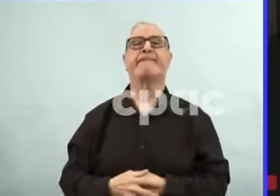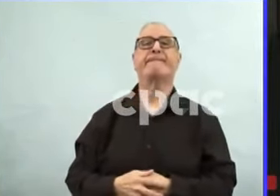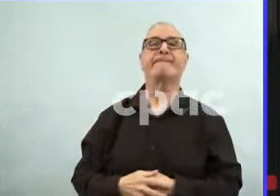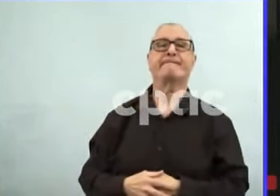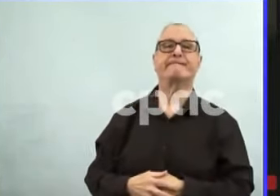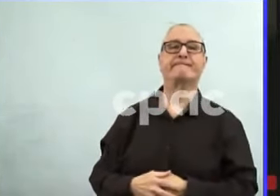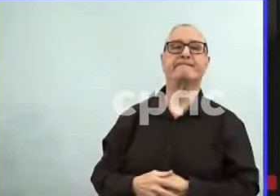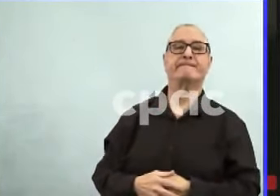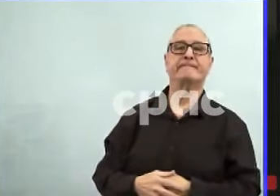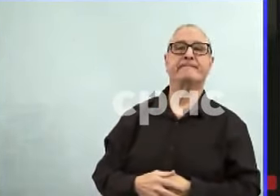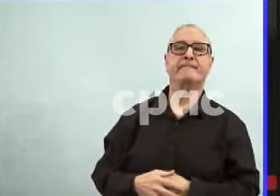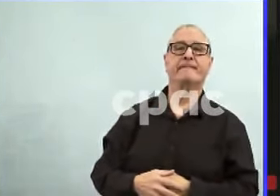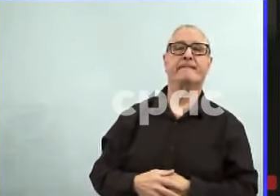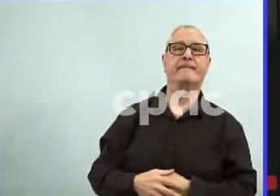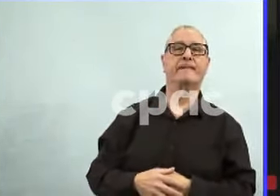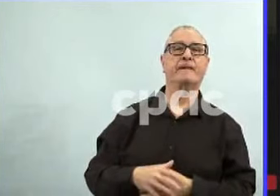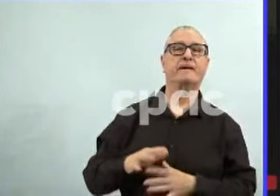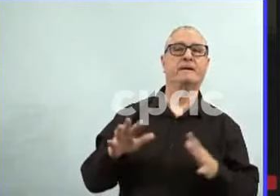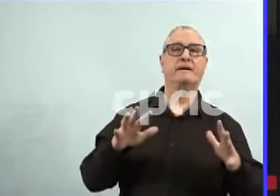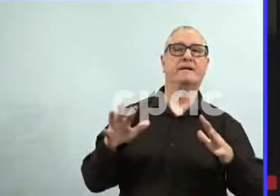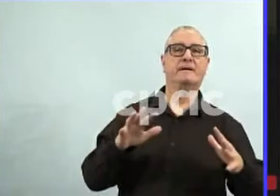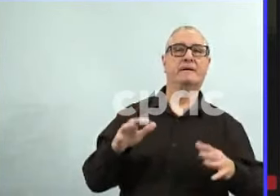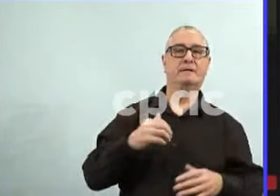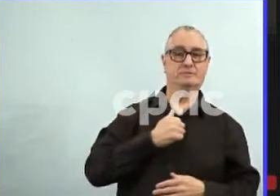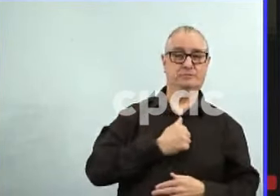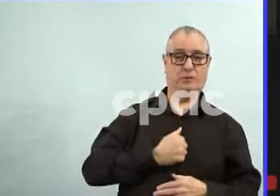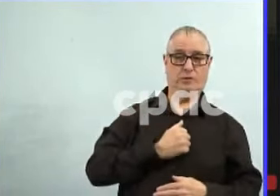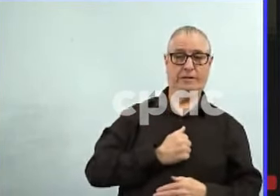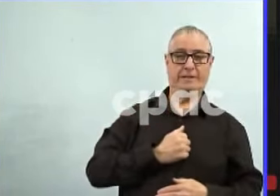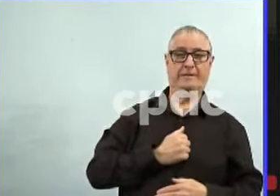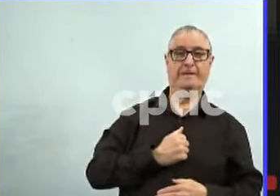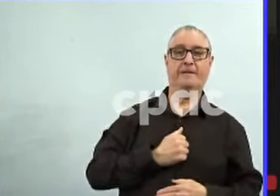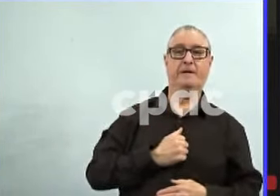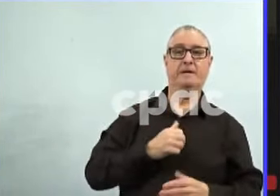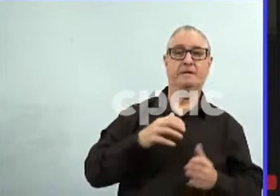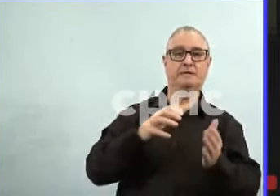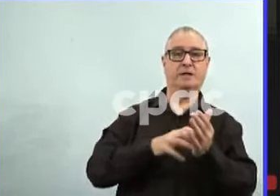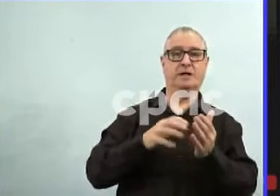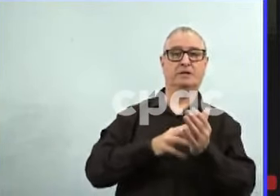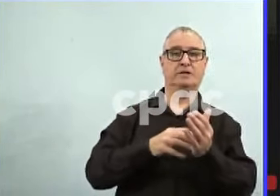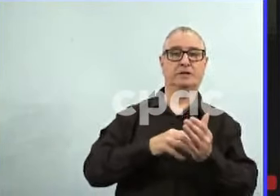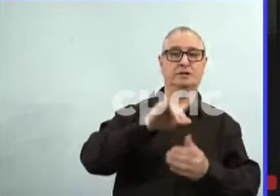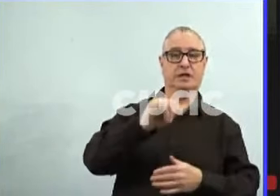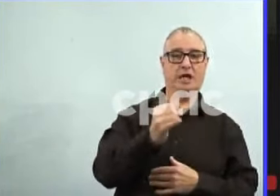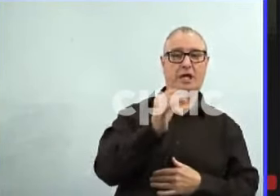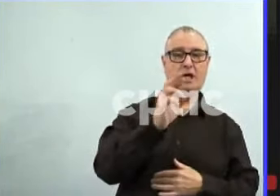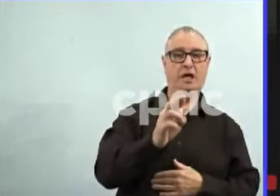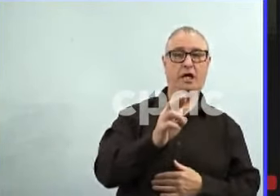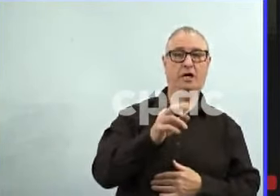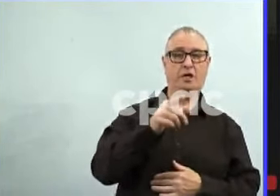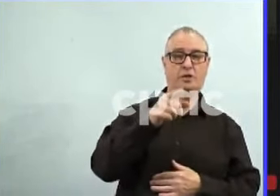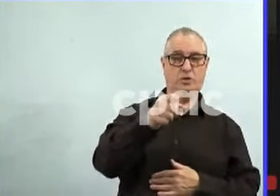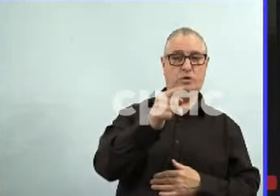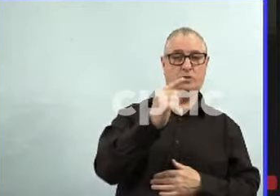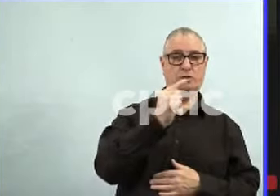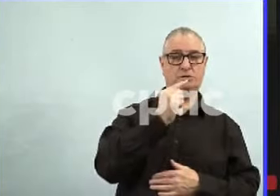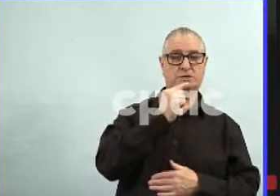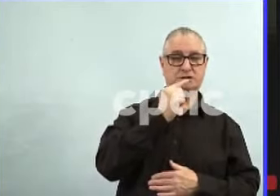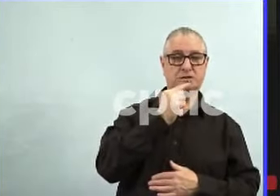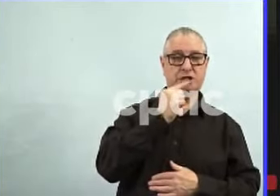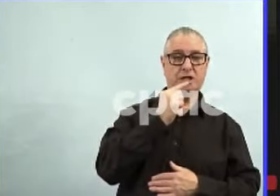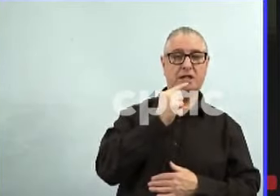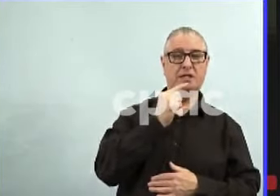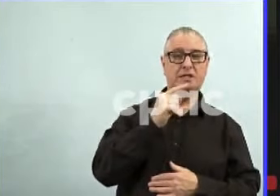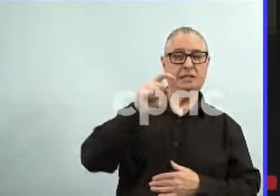Dr. Alba, could you just expand quickly on what you mean by capacity has to come back up to 100